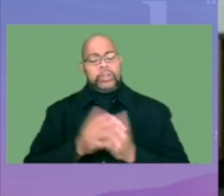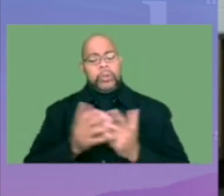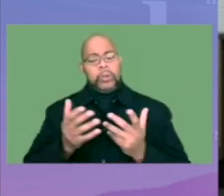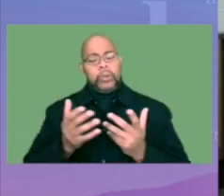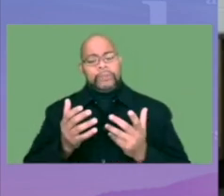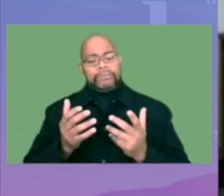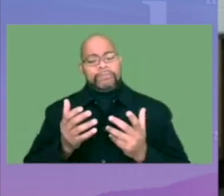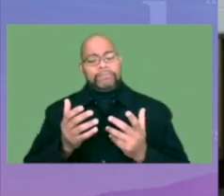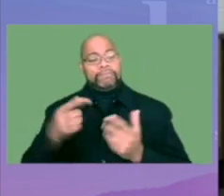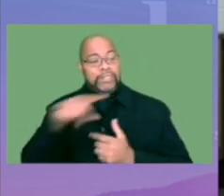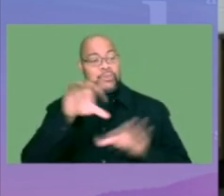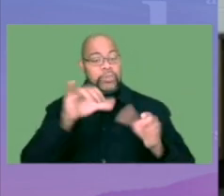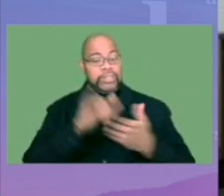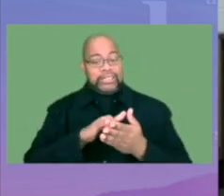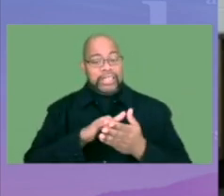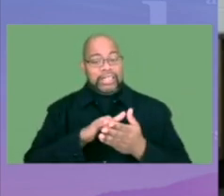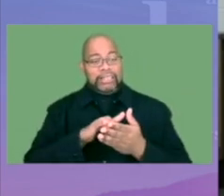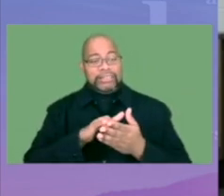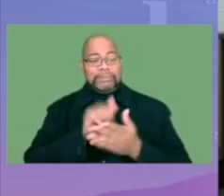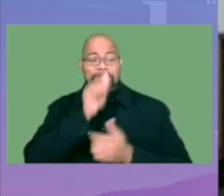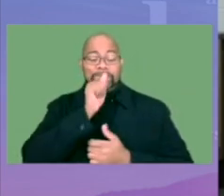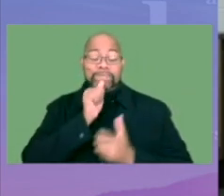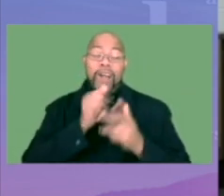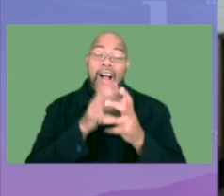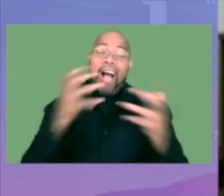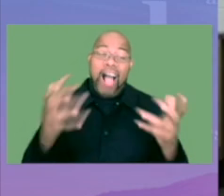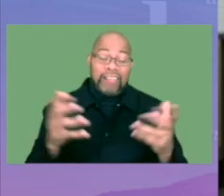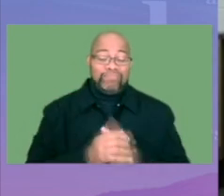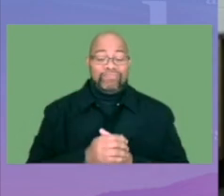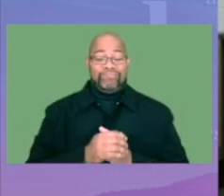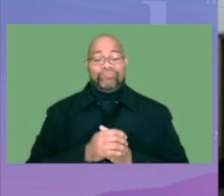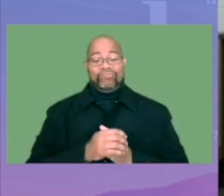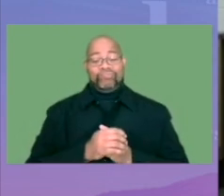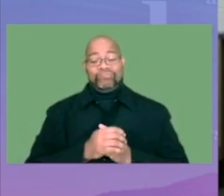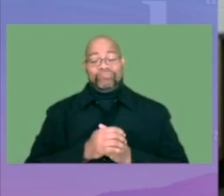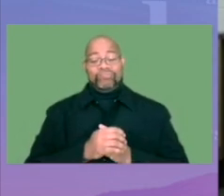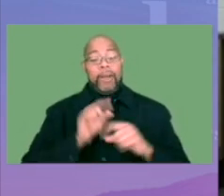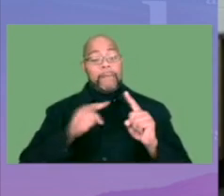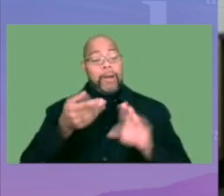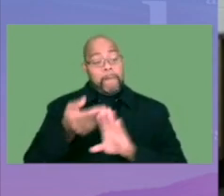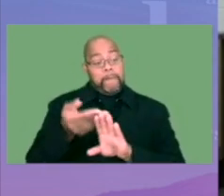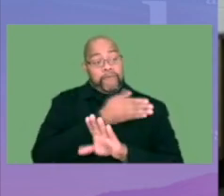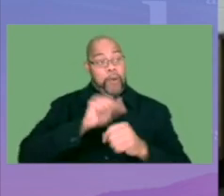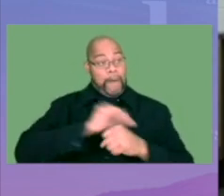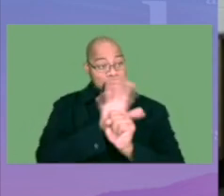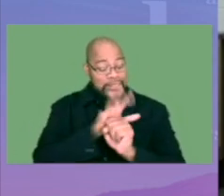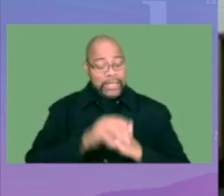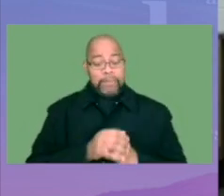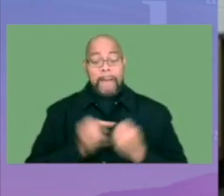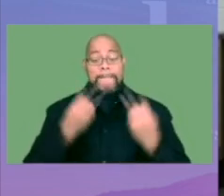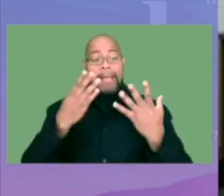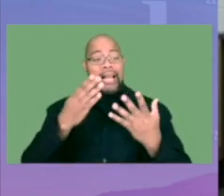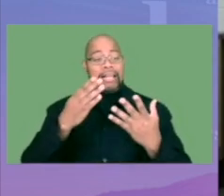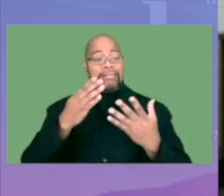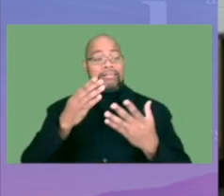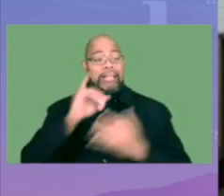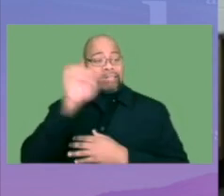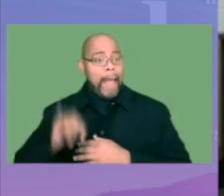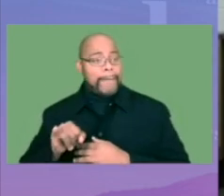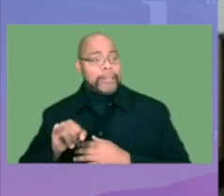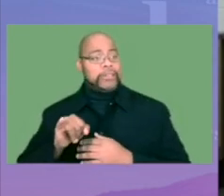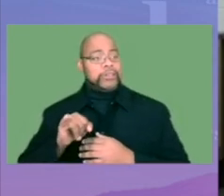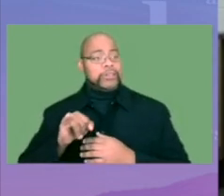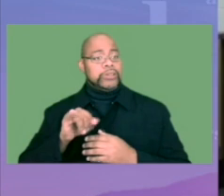Well, they've had to endure a lot. But even prior to the pandemic,